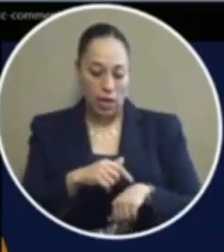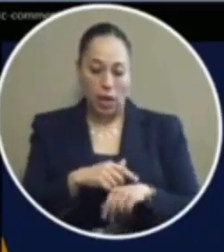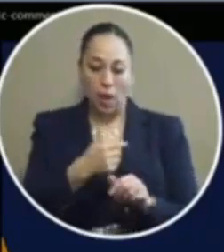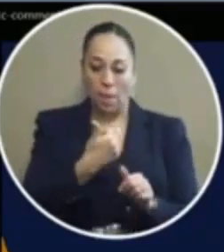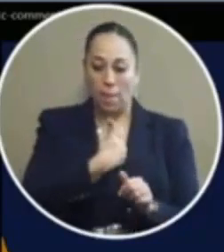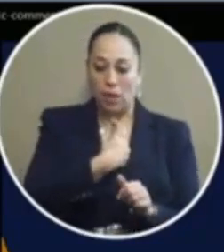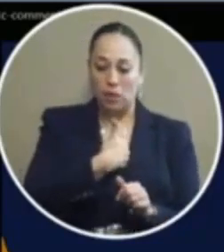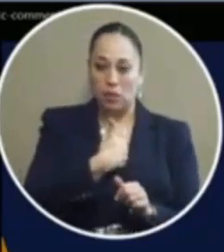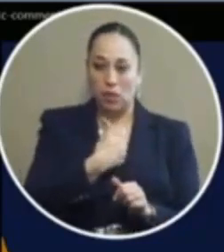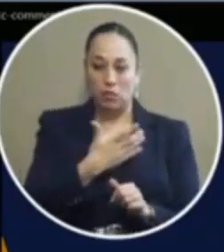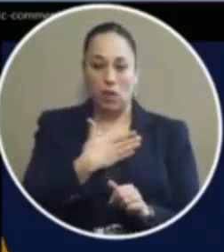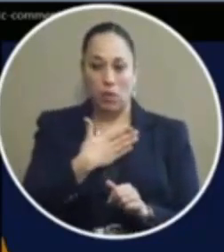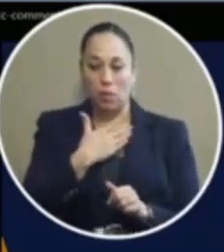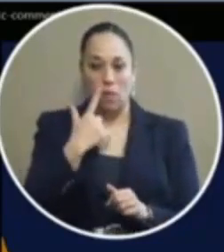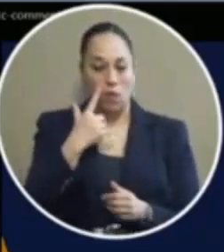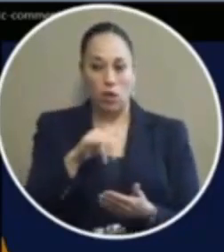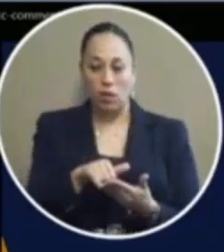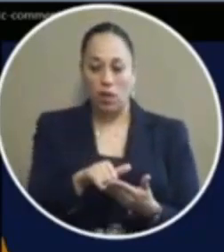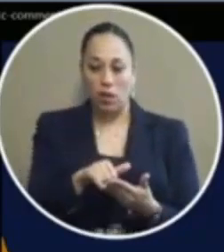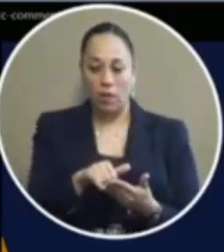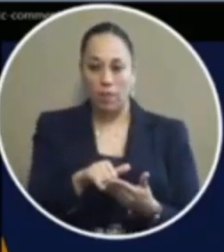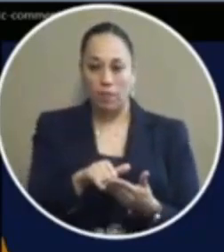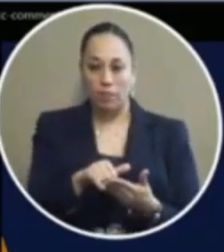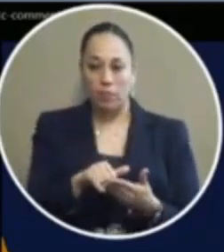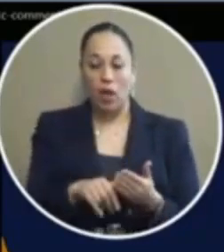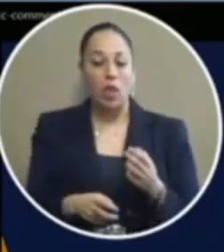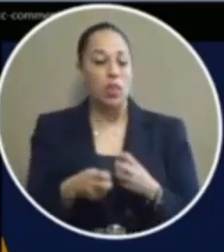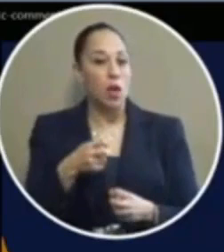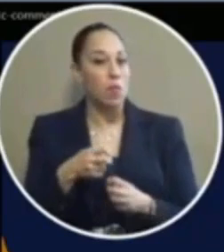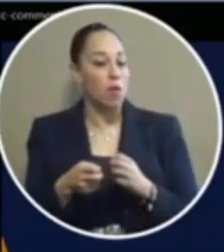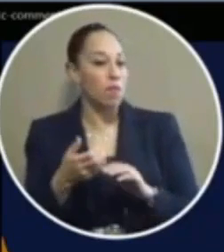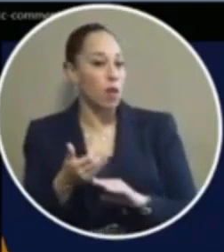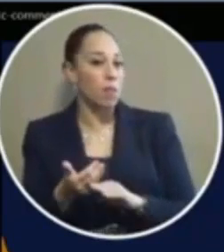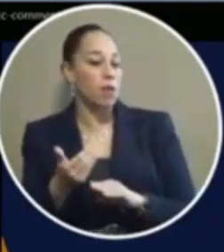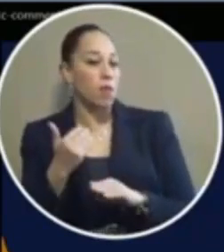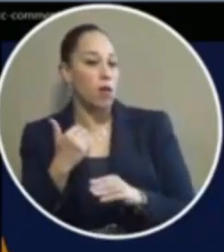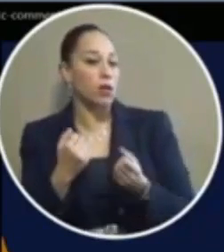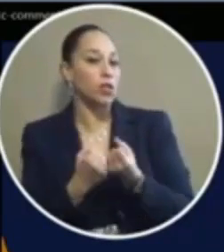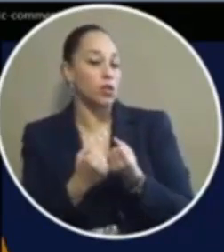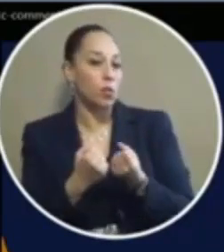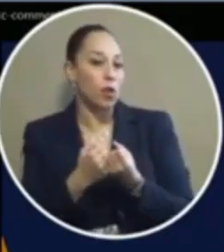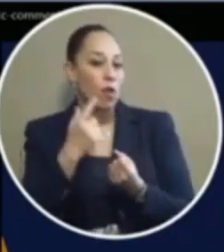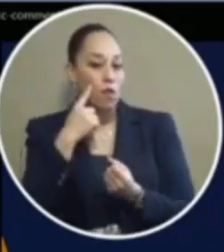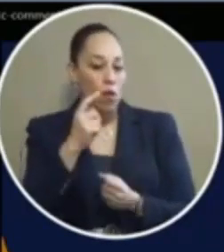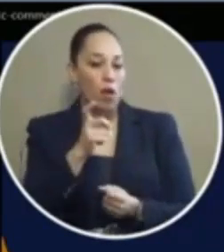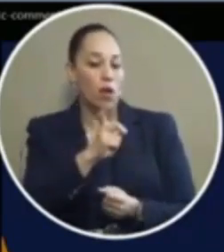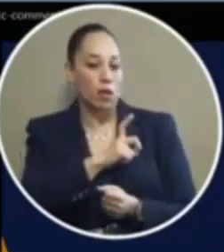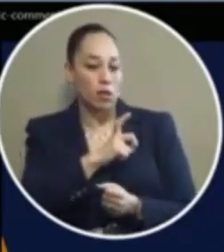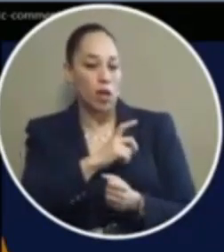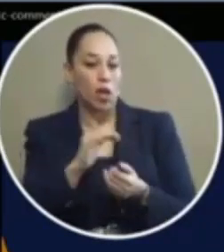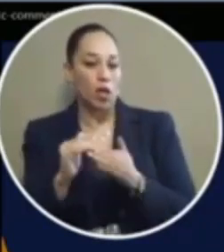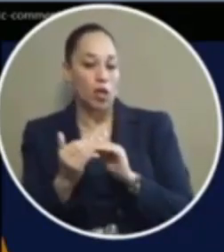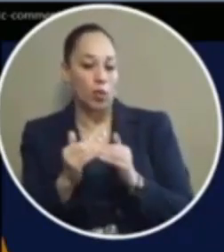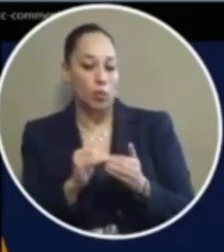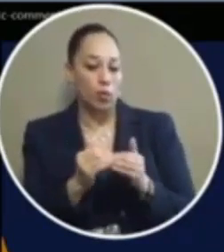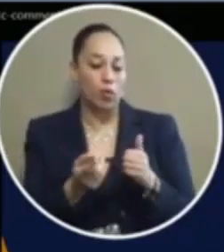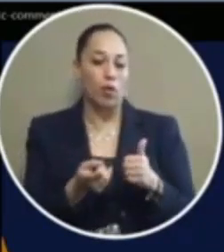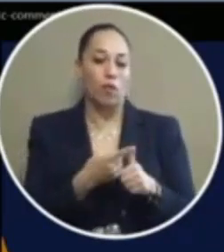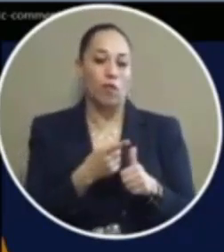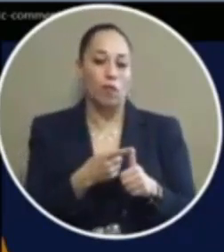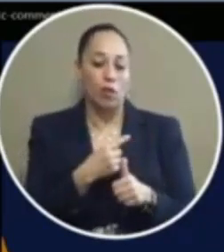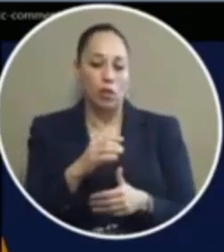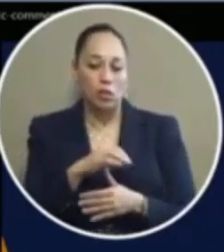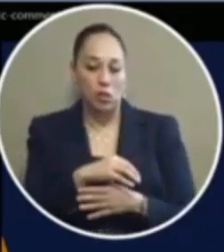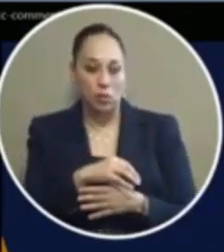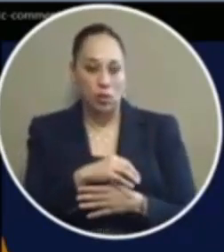you should be glad for that okay the program before you that is supported by law enforcement community first chances